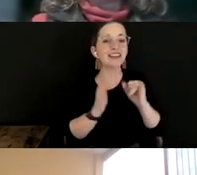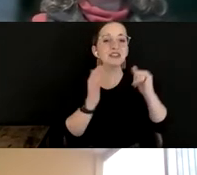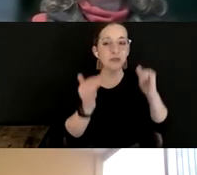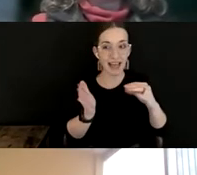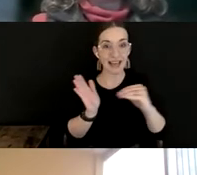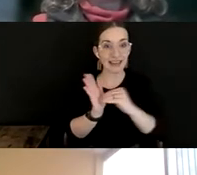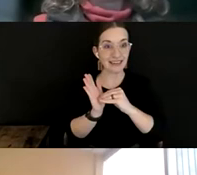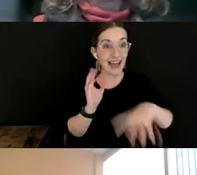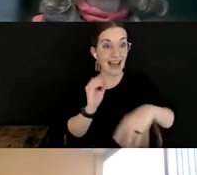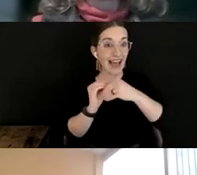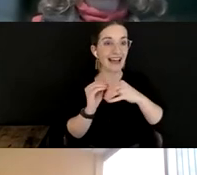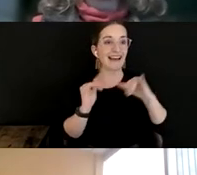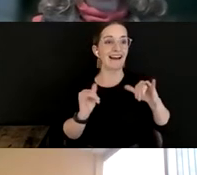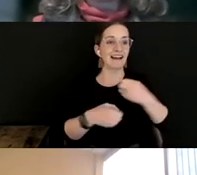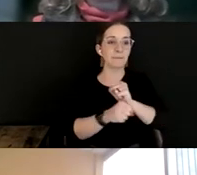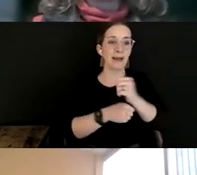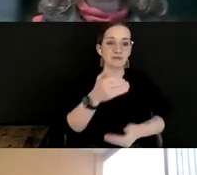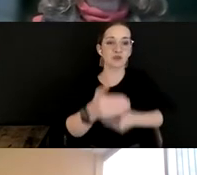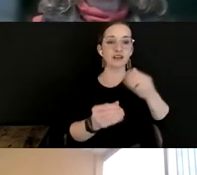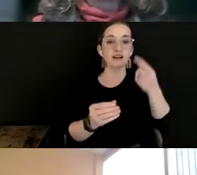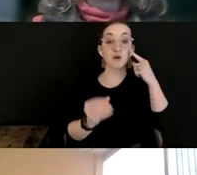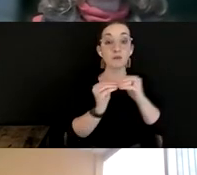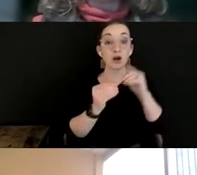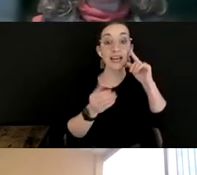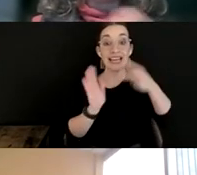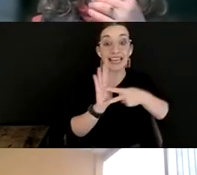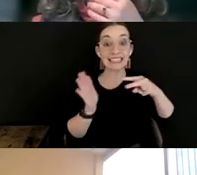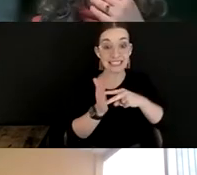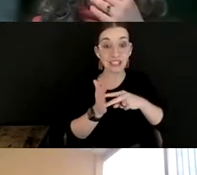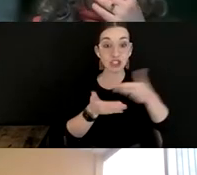of that intentional hiring more difficult.